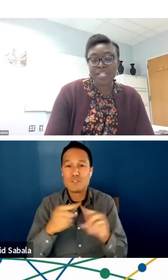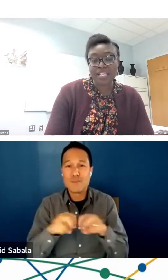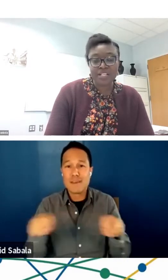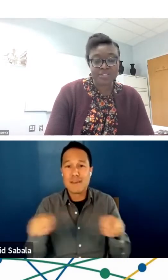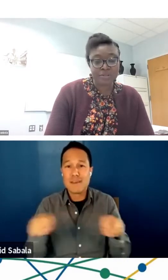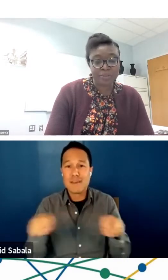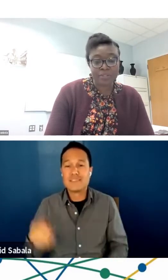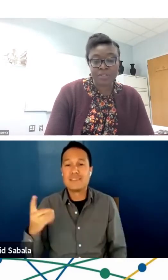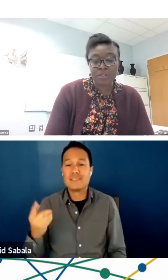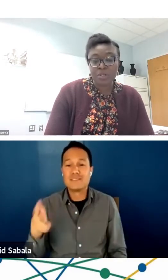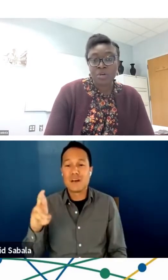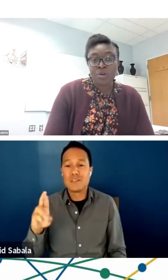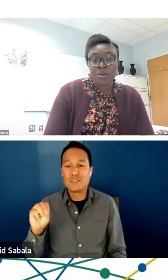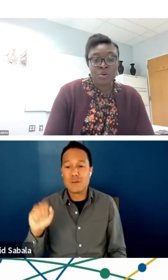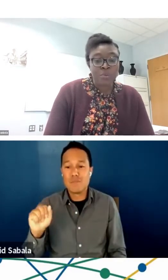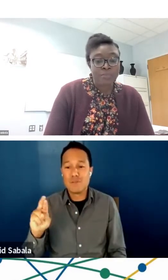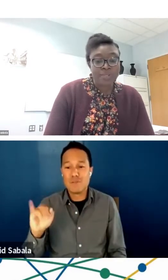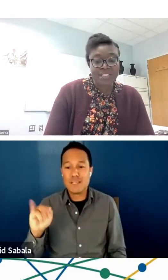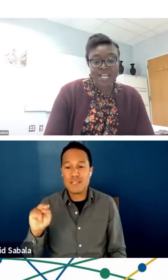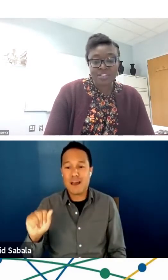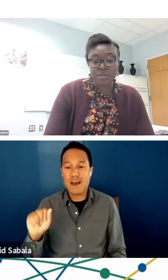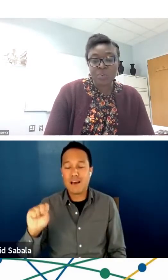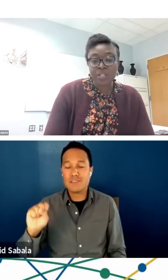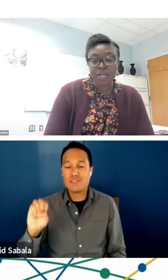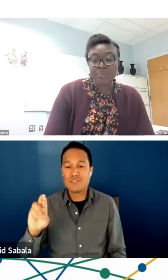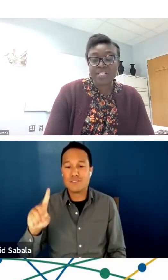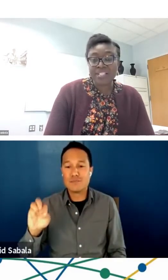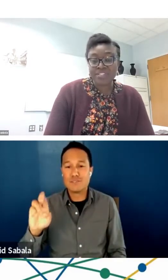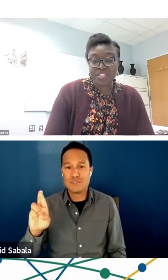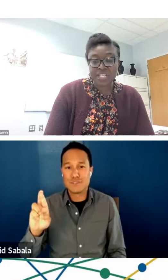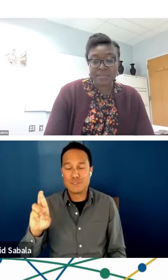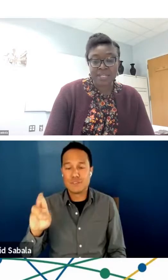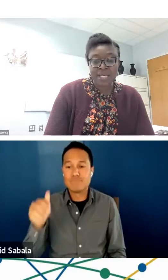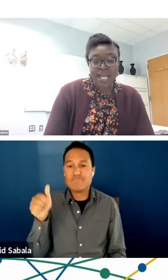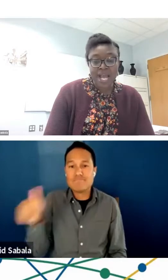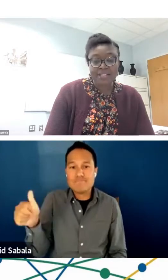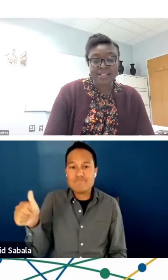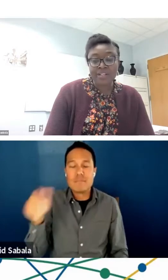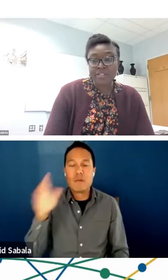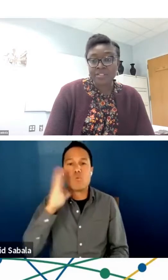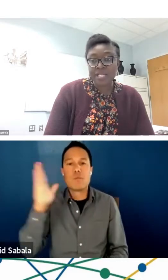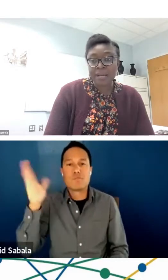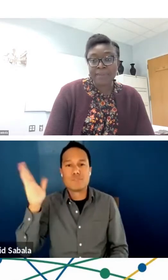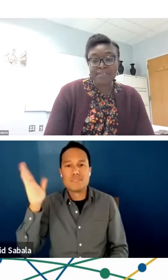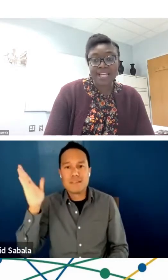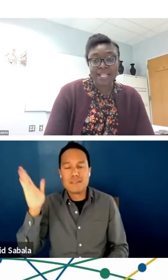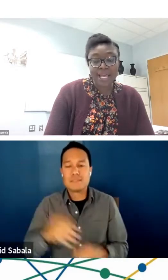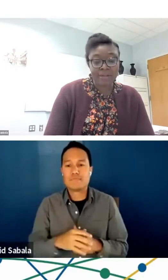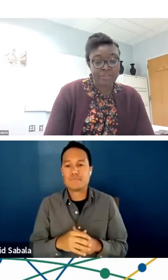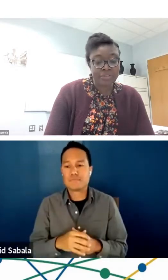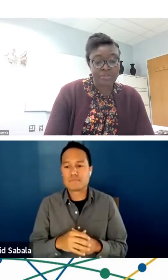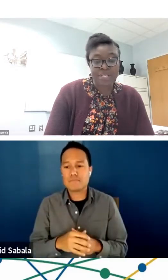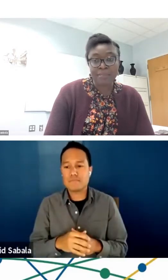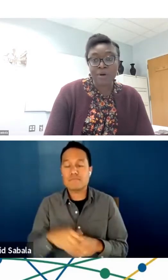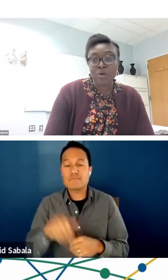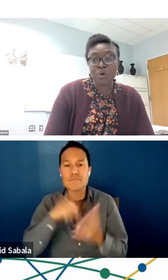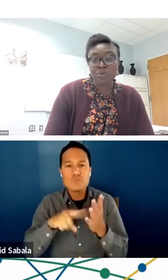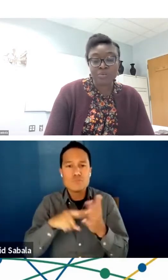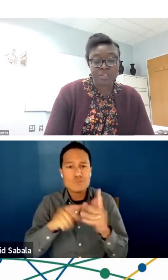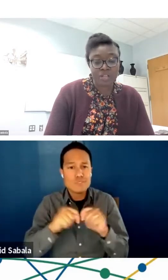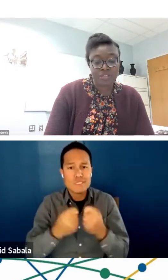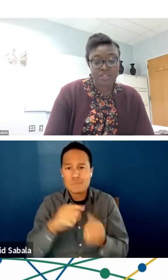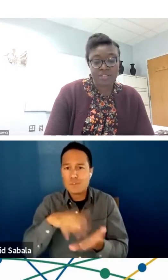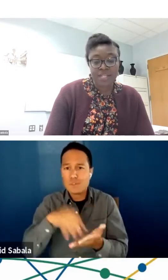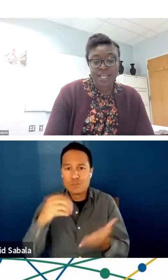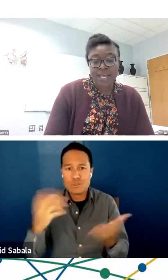Dr. Marina Serper, who will present on what her research team has learned about telehealth use among